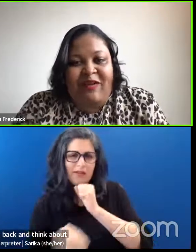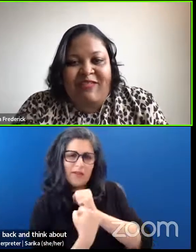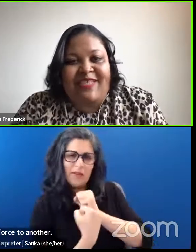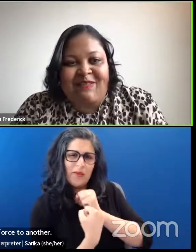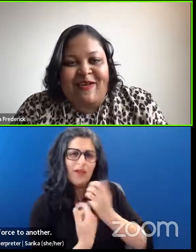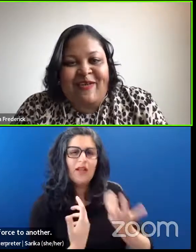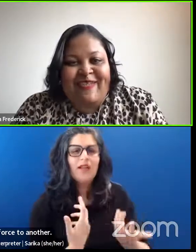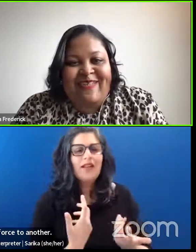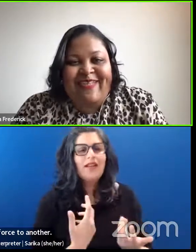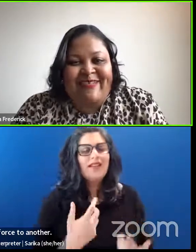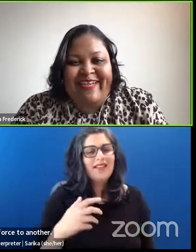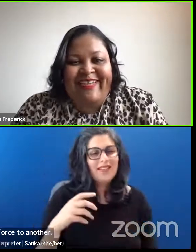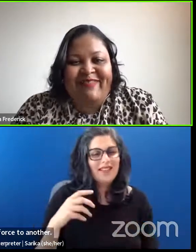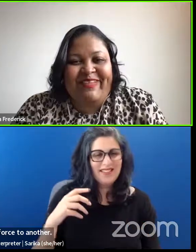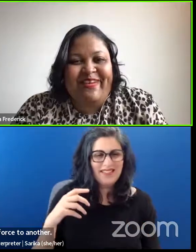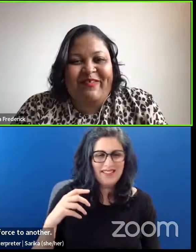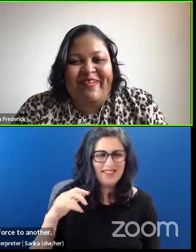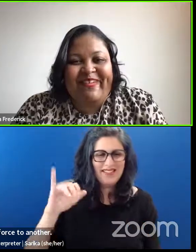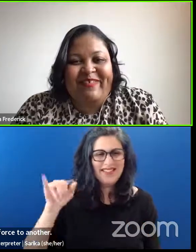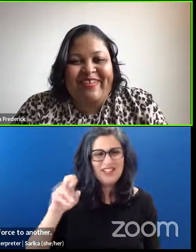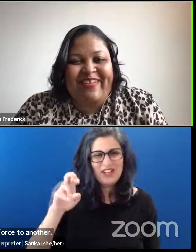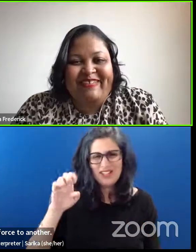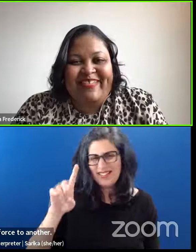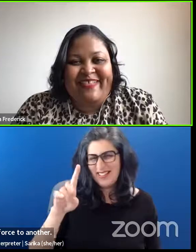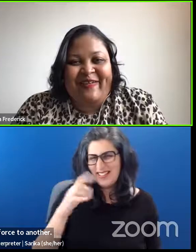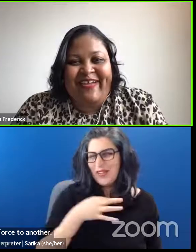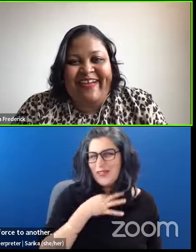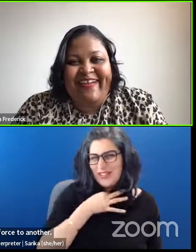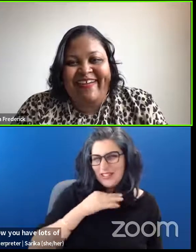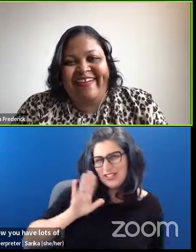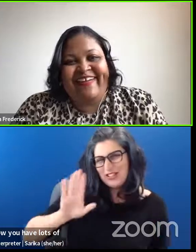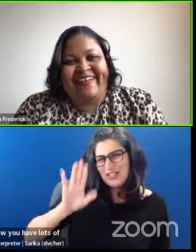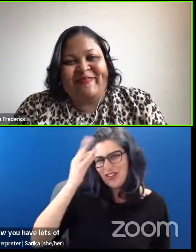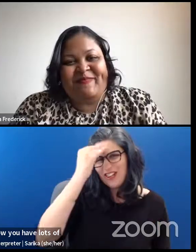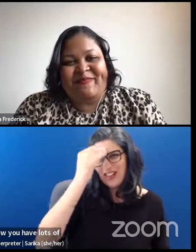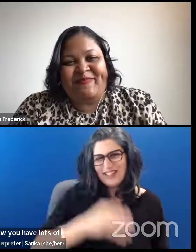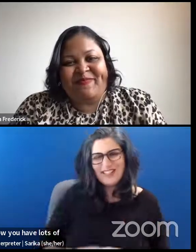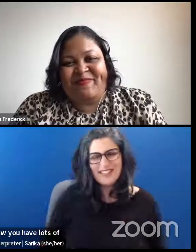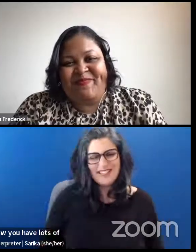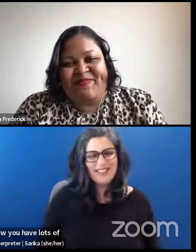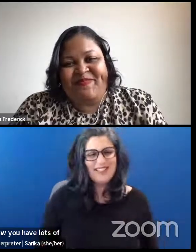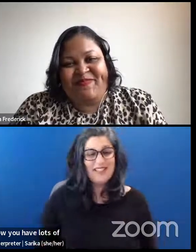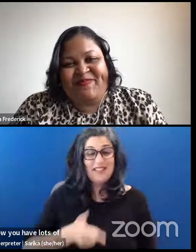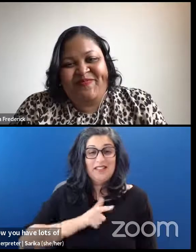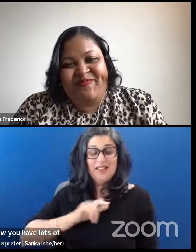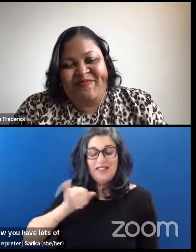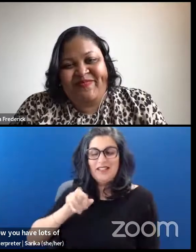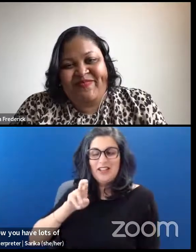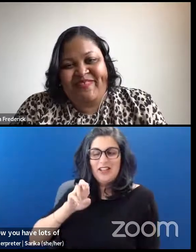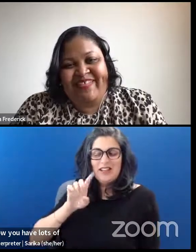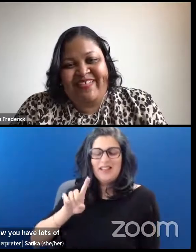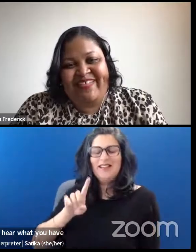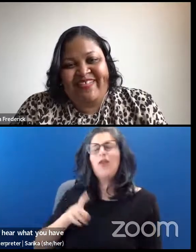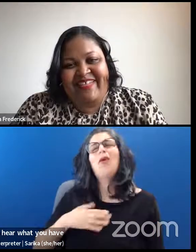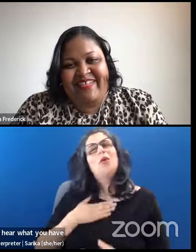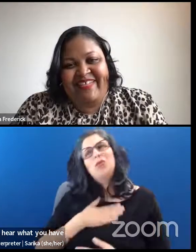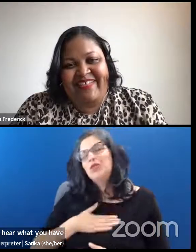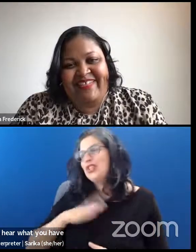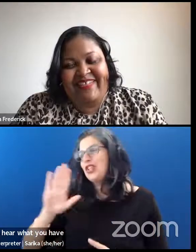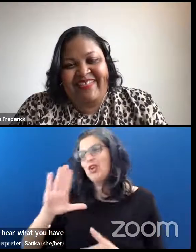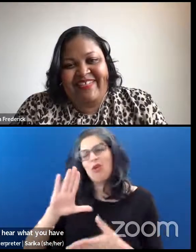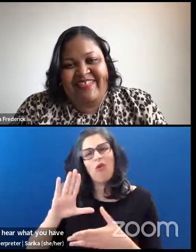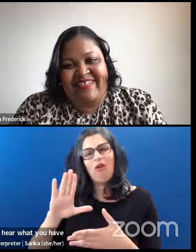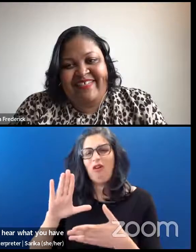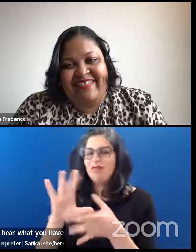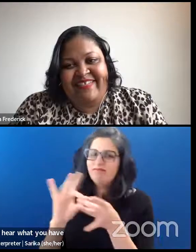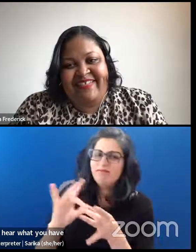Jared, know you have lots of thoughts on this one. I'd love to hear what you'd have to say on that. Well, I so appreciate what you're saying, LT, and I 100%